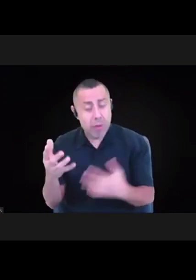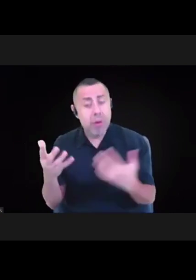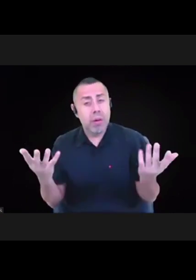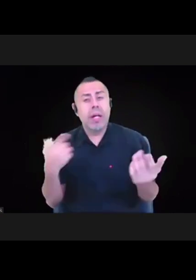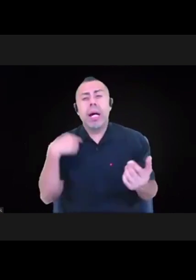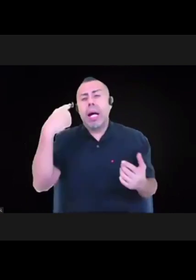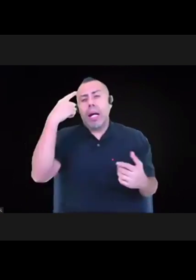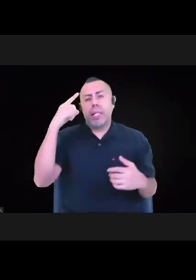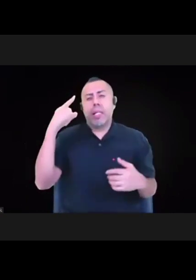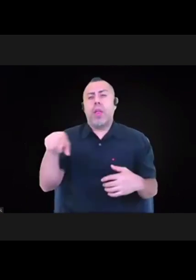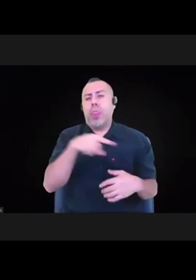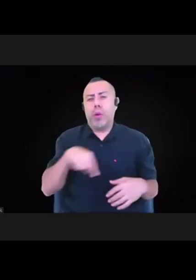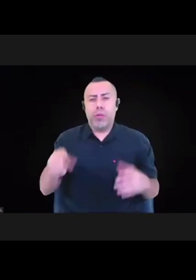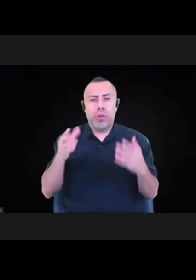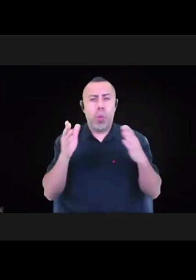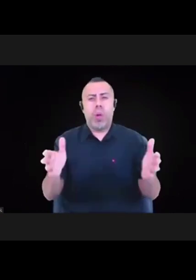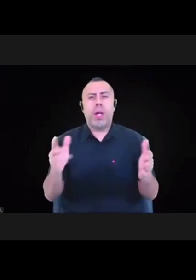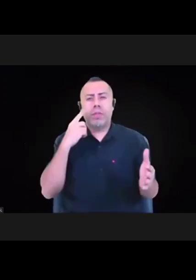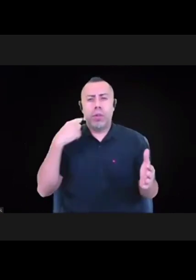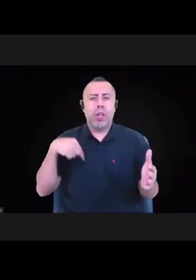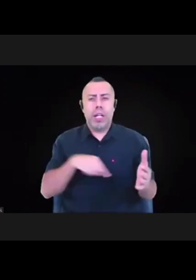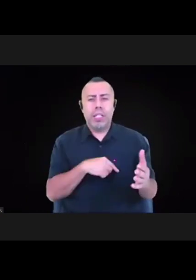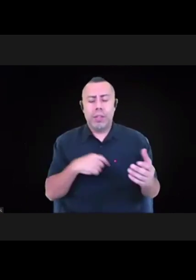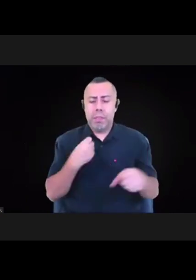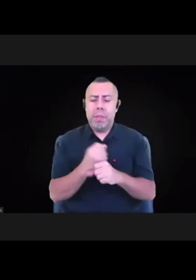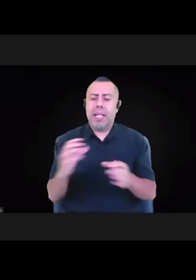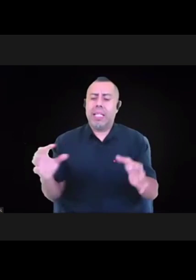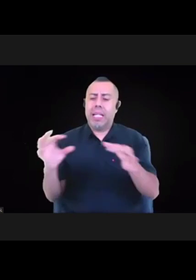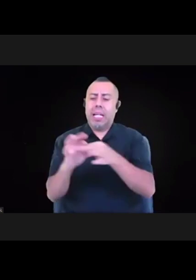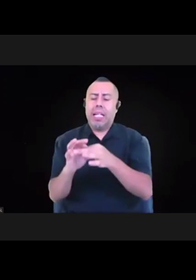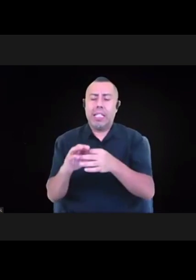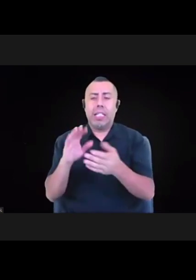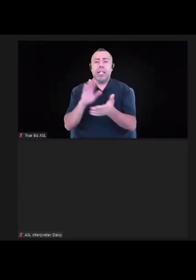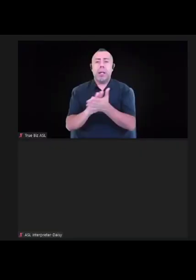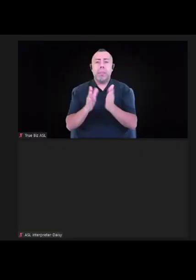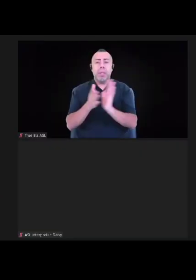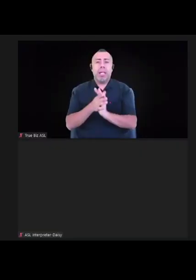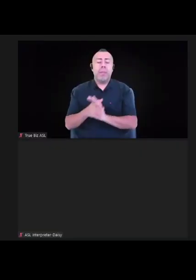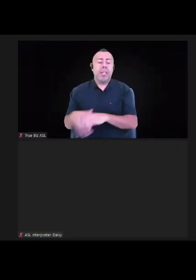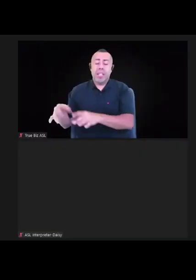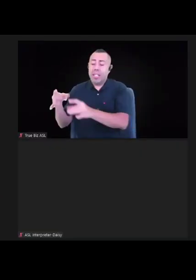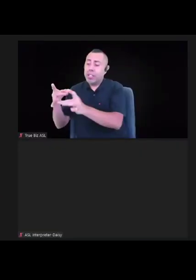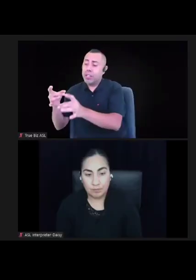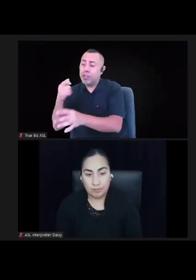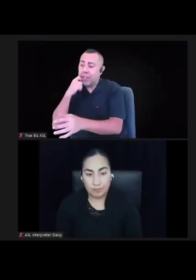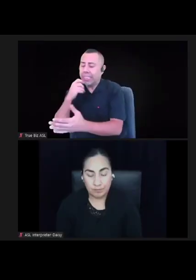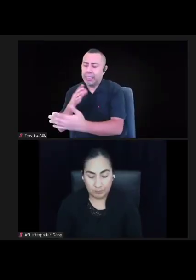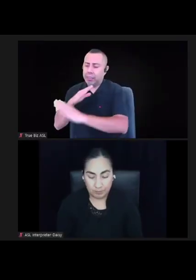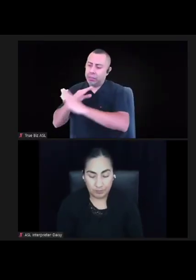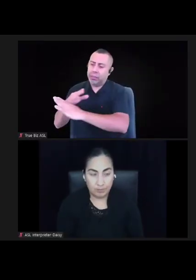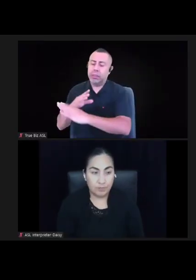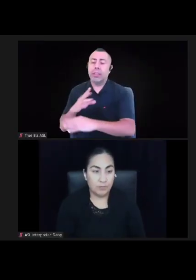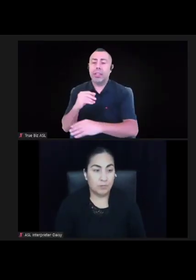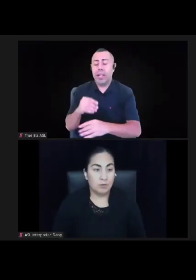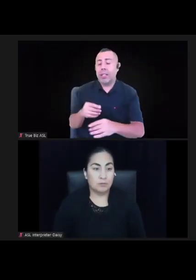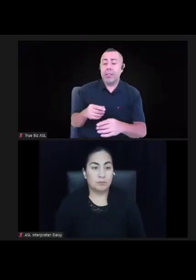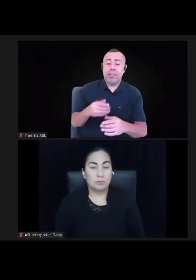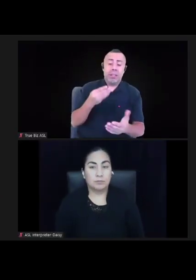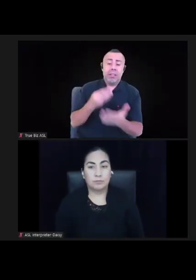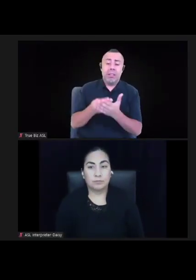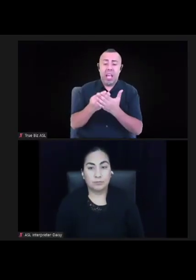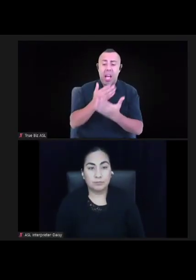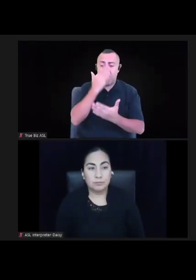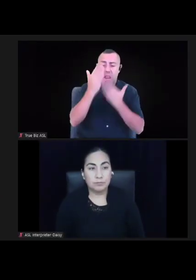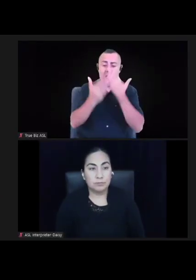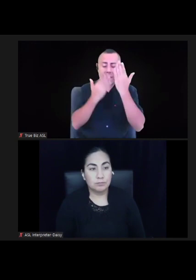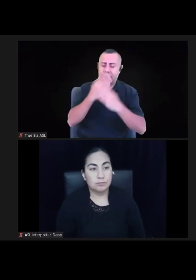being anti-racist and anti-capitalist, um, are some of the ways that justice funders is now thinking about that question.